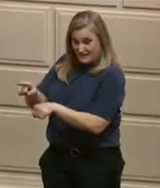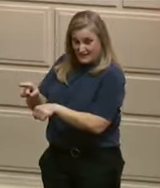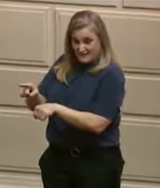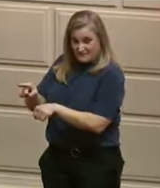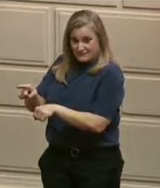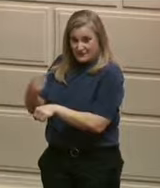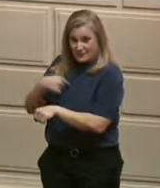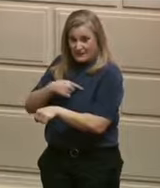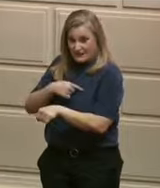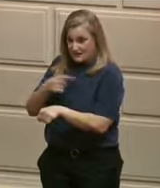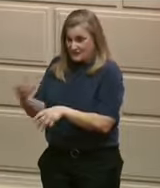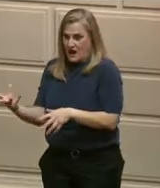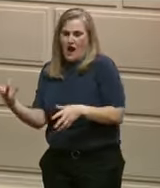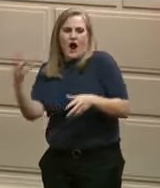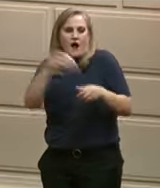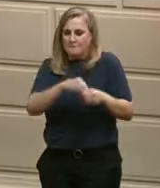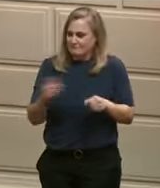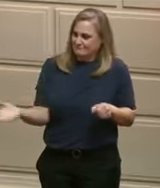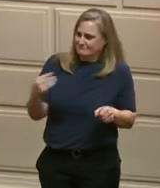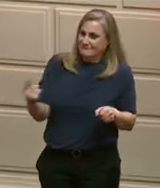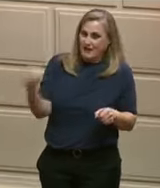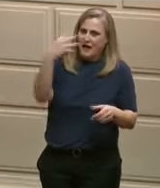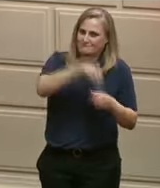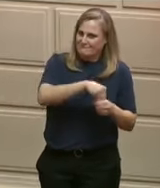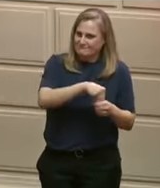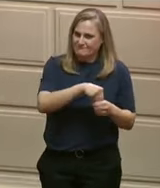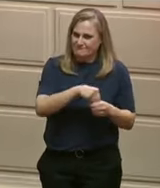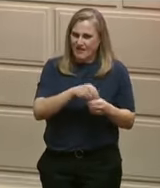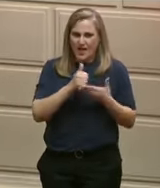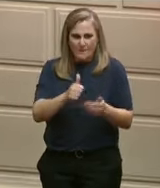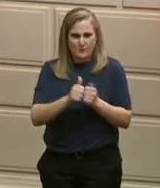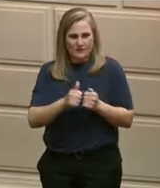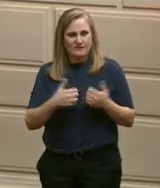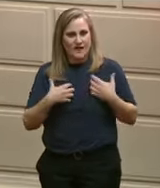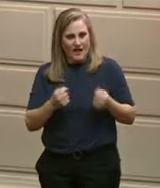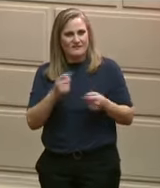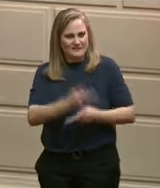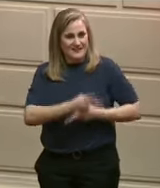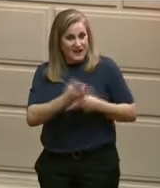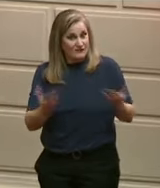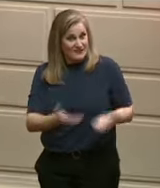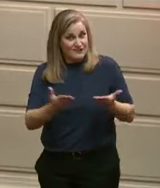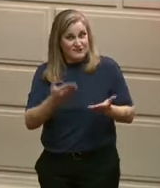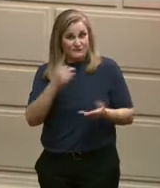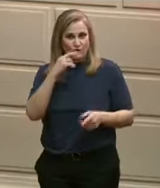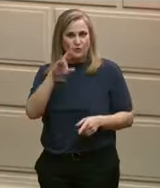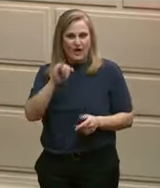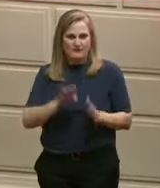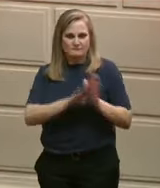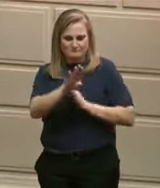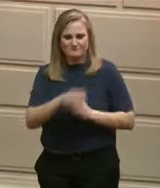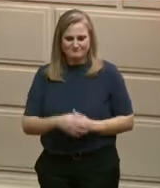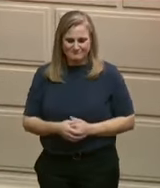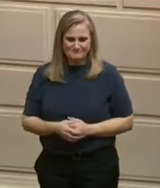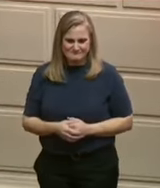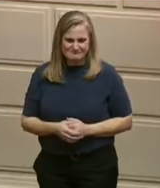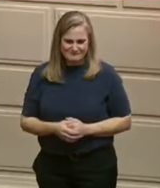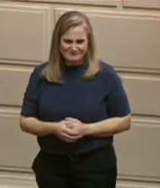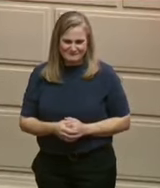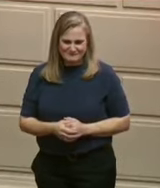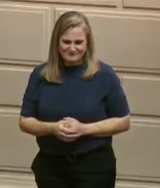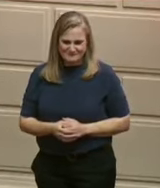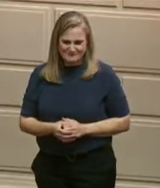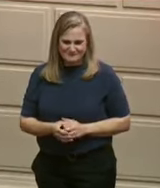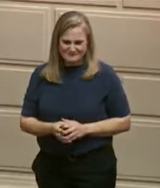hanging around here somewhere. Thank you for accepting and taking my call. He immediately went to fix